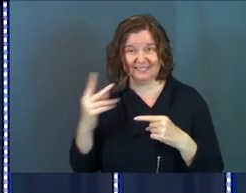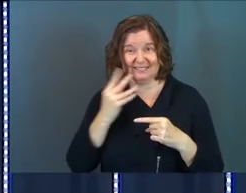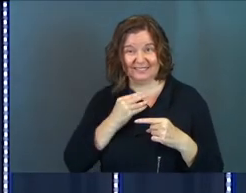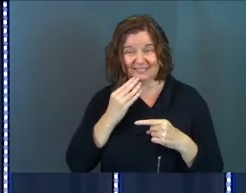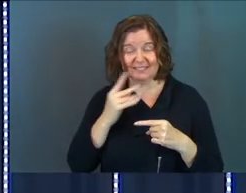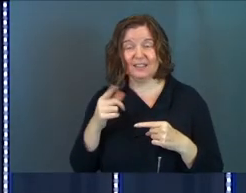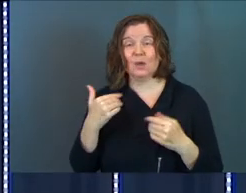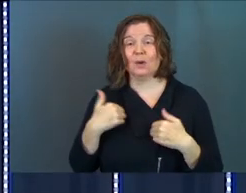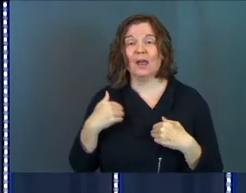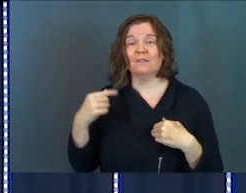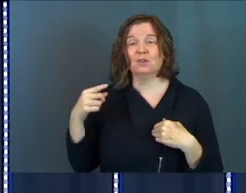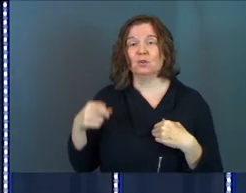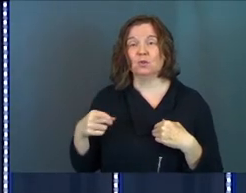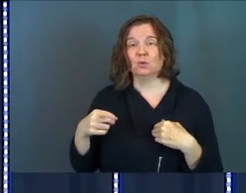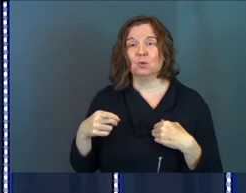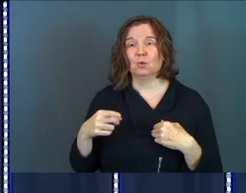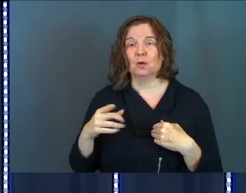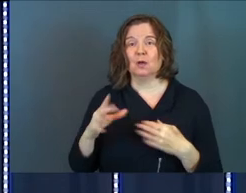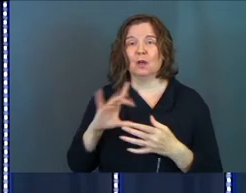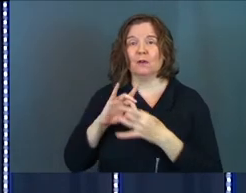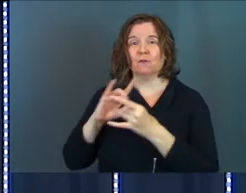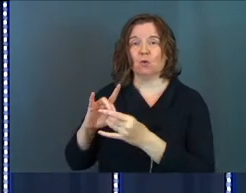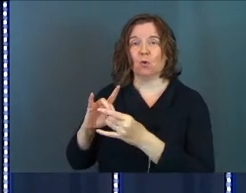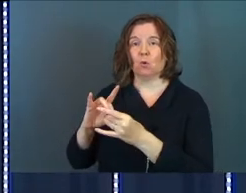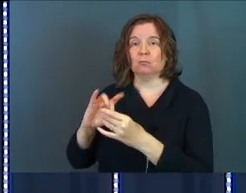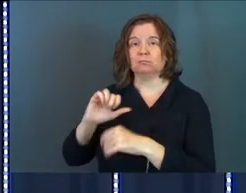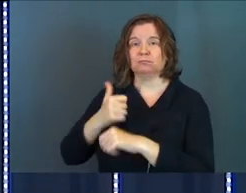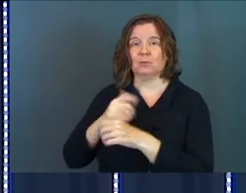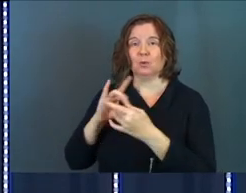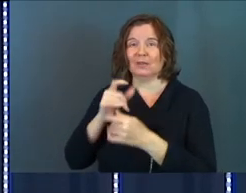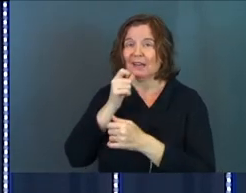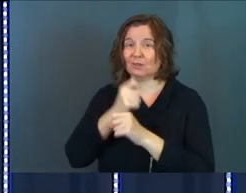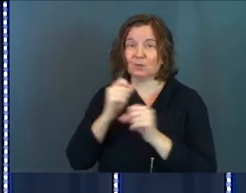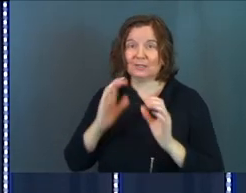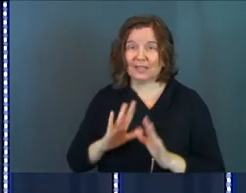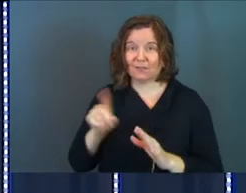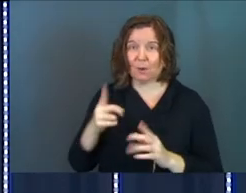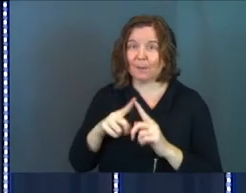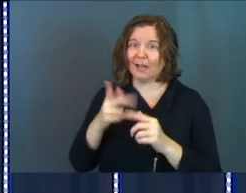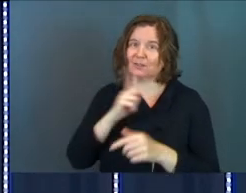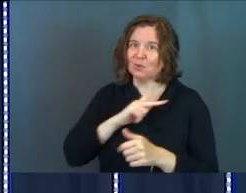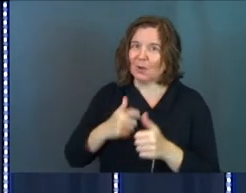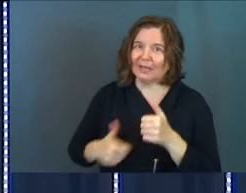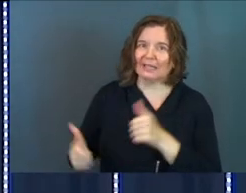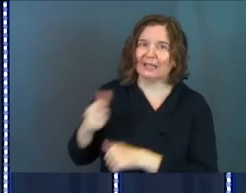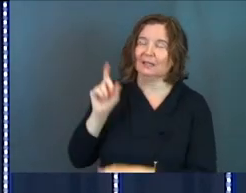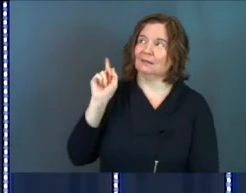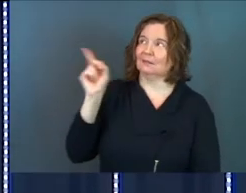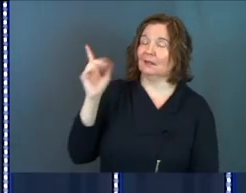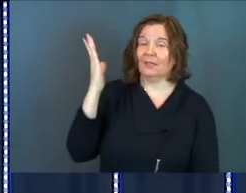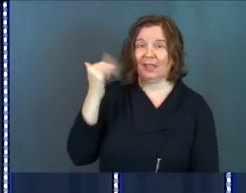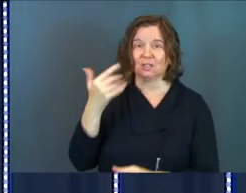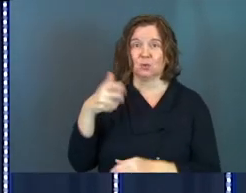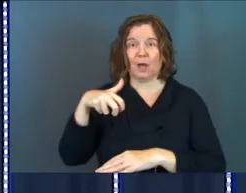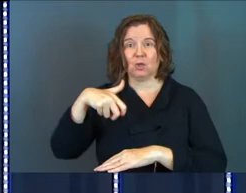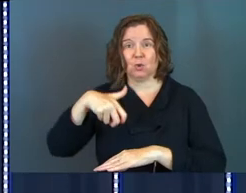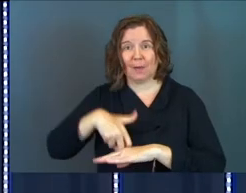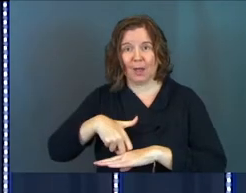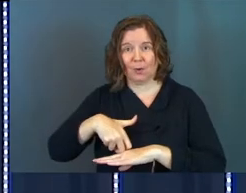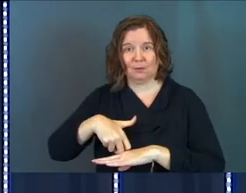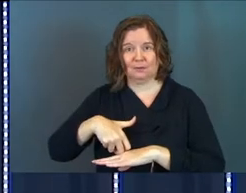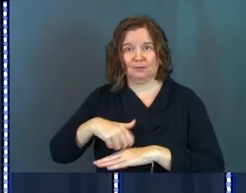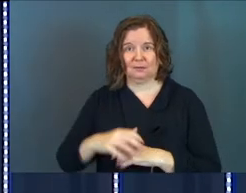They were having you form a relationship not to a savior but to a king. That's why you bowed.